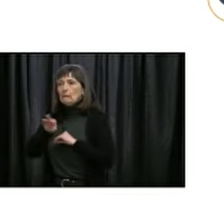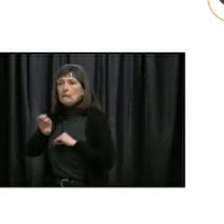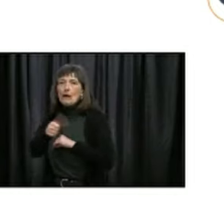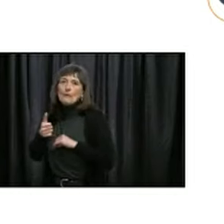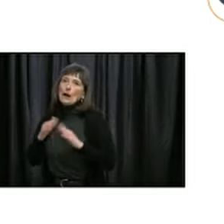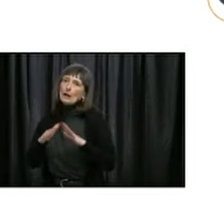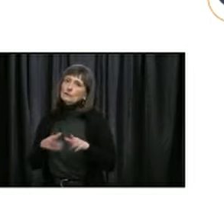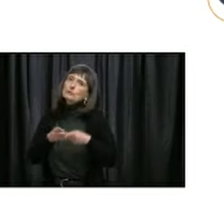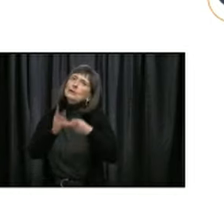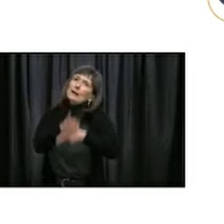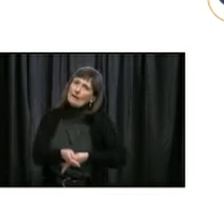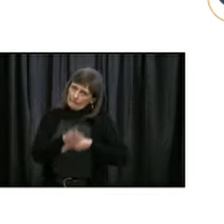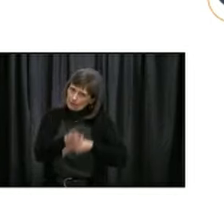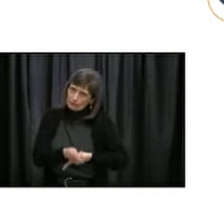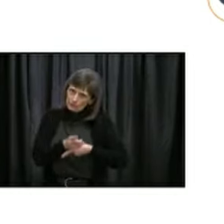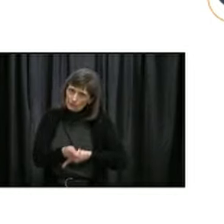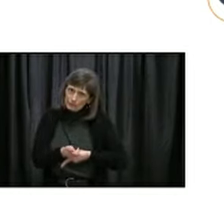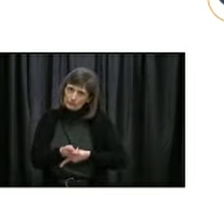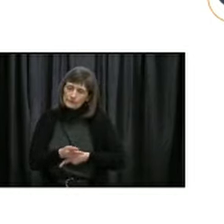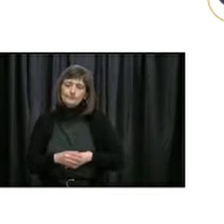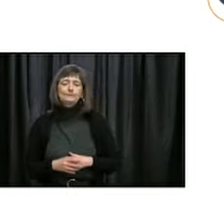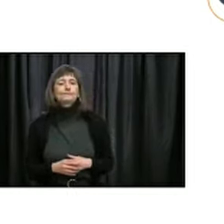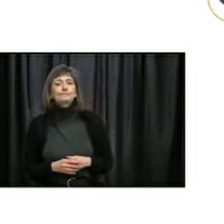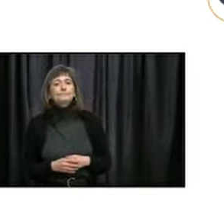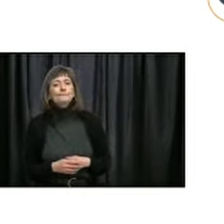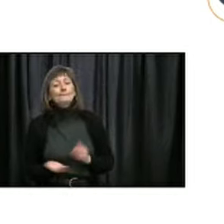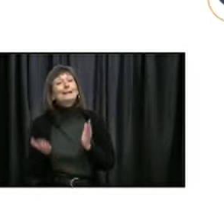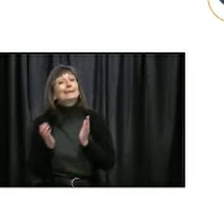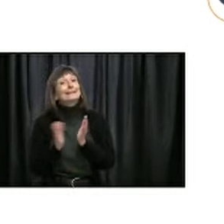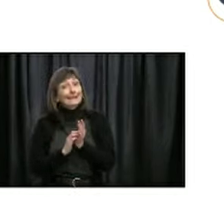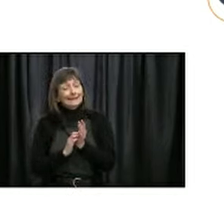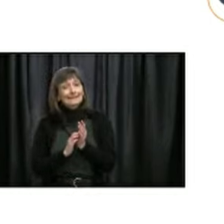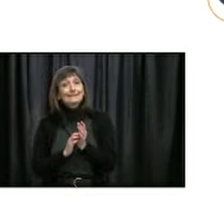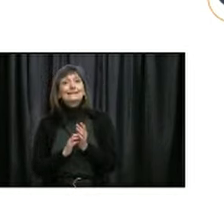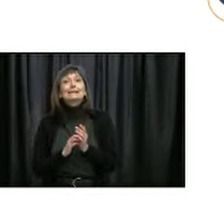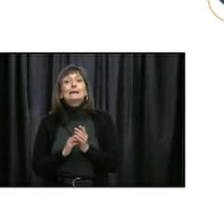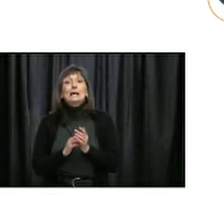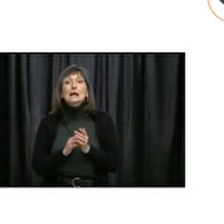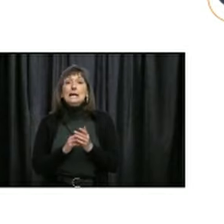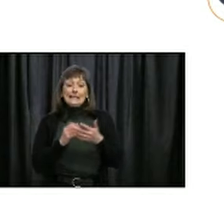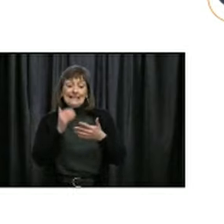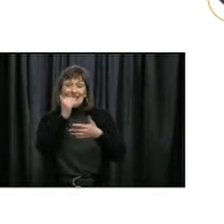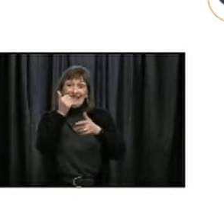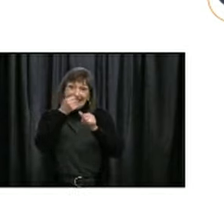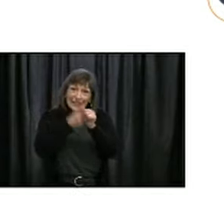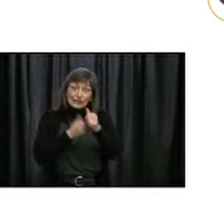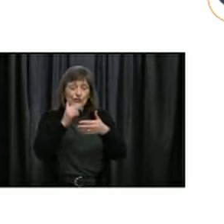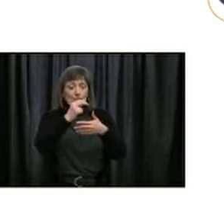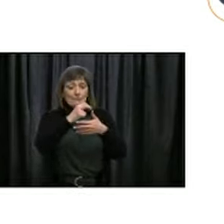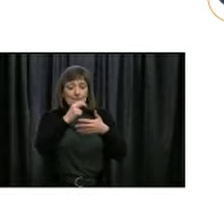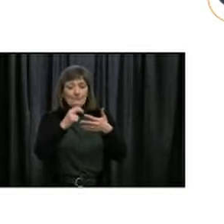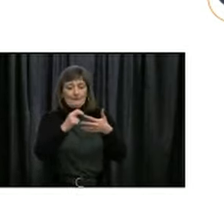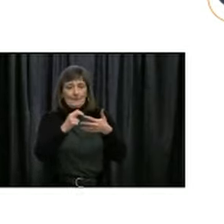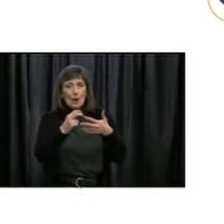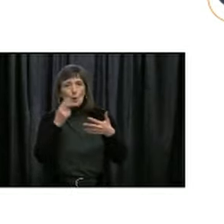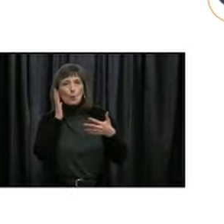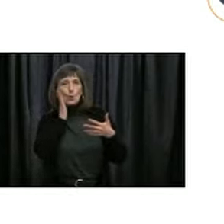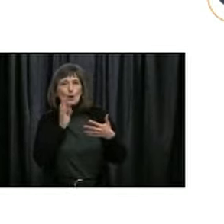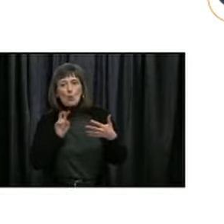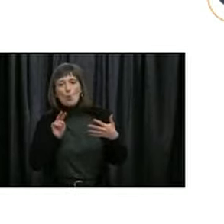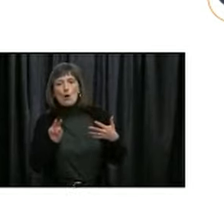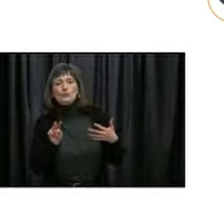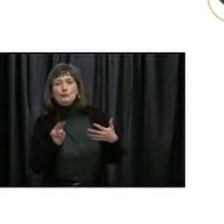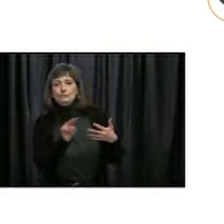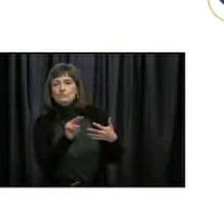As I mentioned previously, continued surveillance and outbreak management will take place at every alert level, and consideration will be